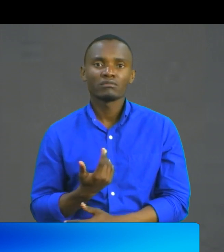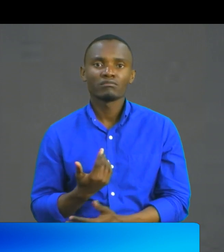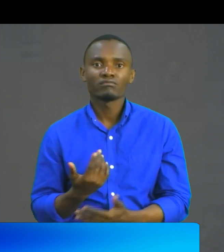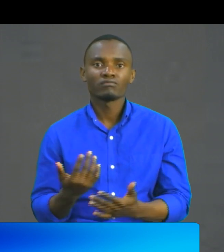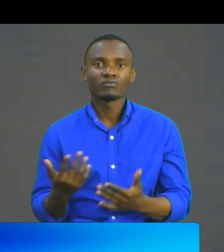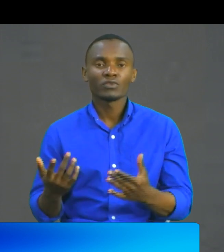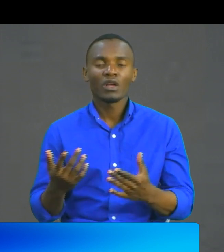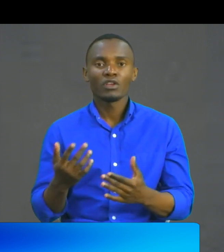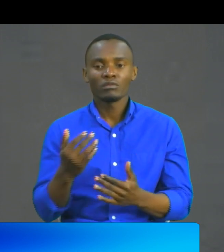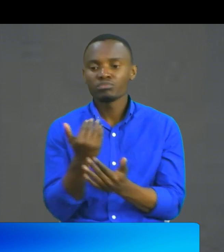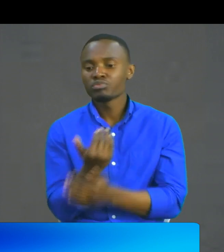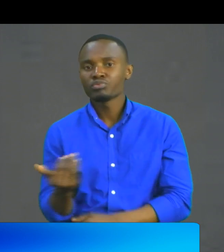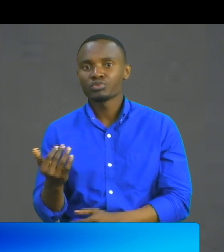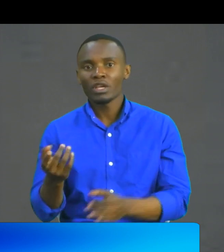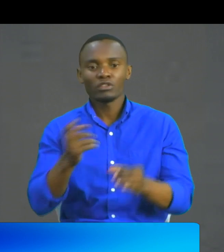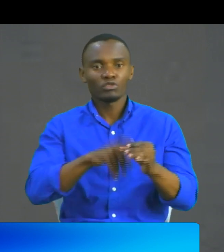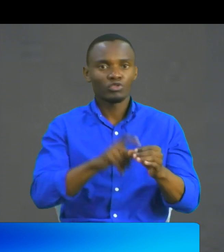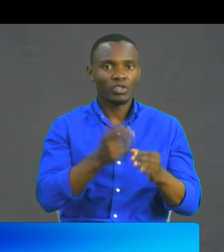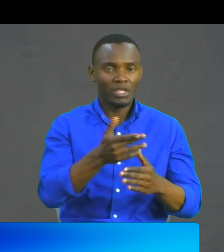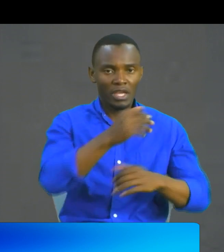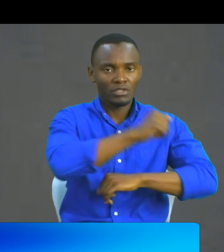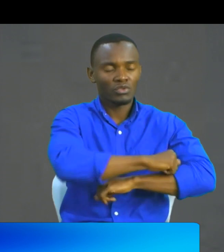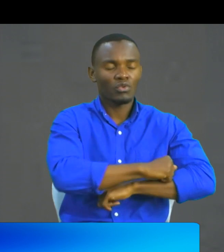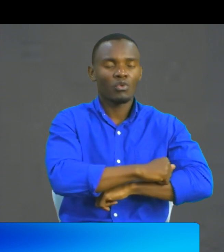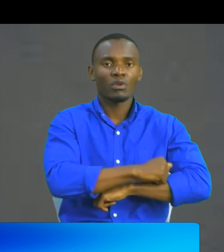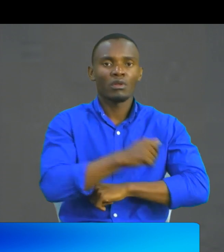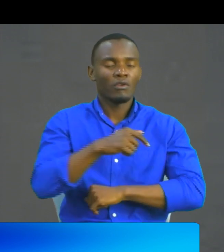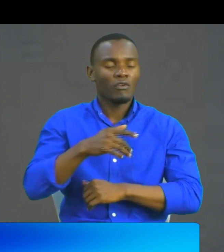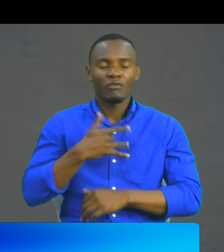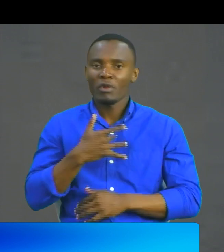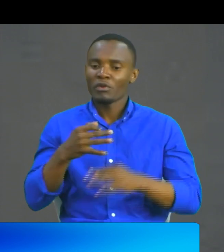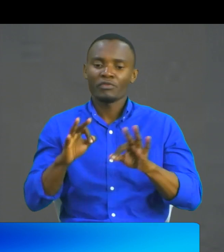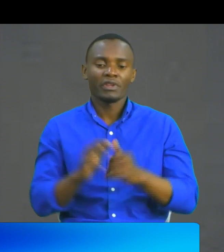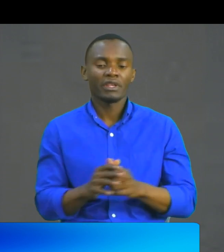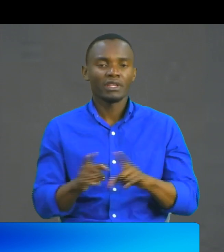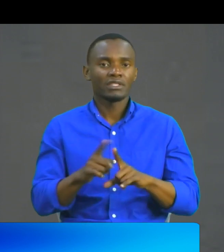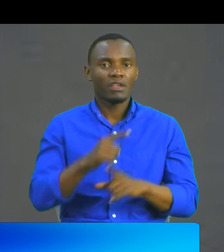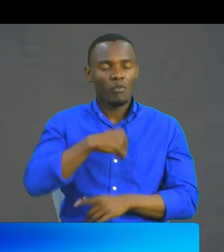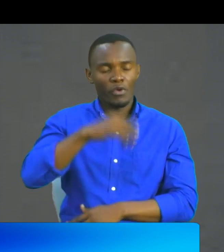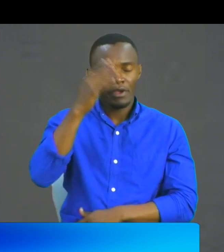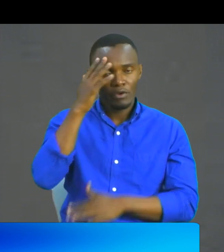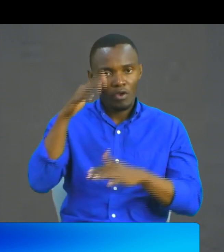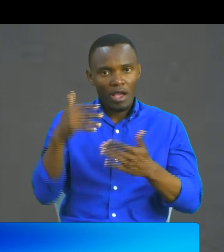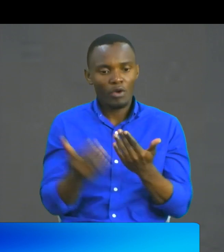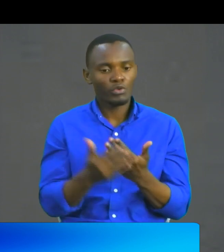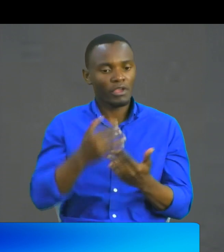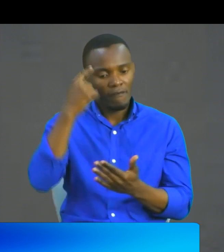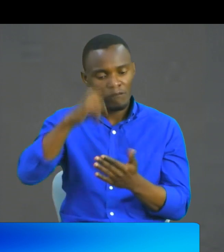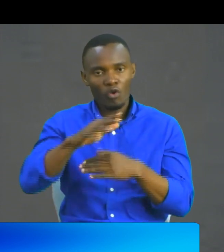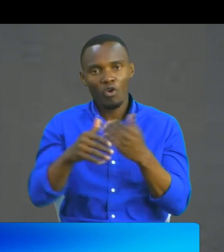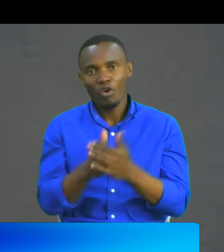free to come. Your child will not miss out on academics. But they will have learned one thing, to know how to handle children with special needs.